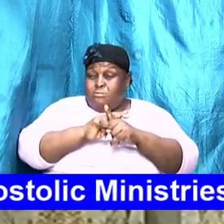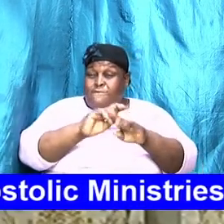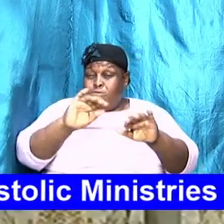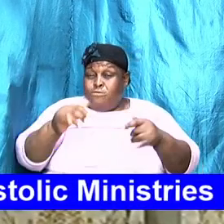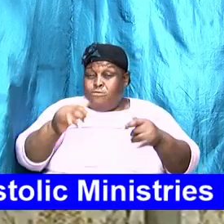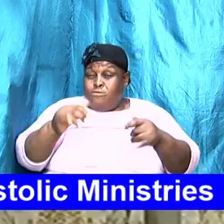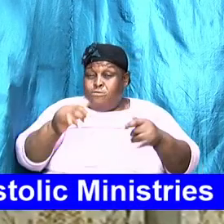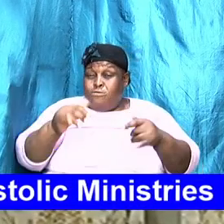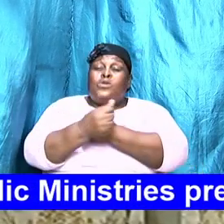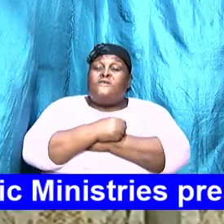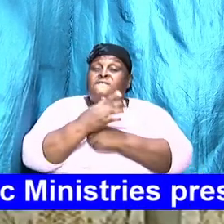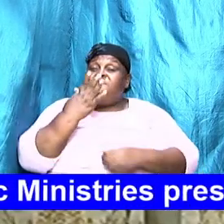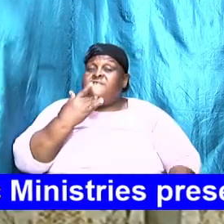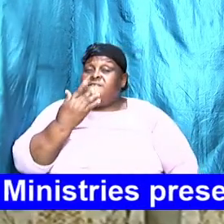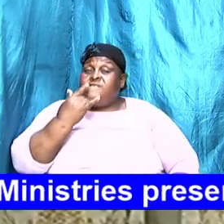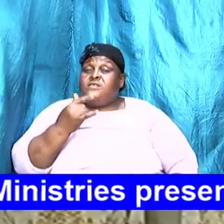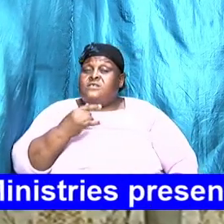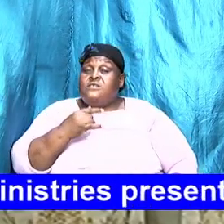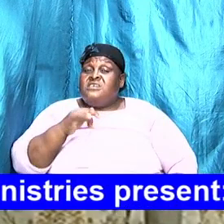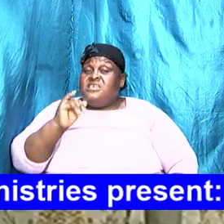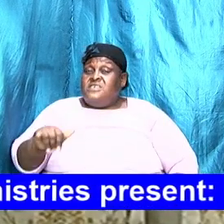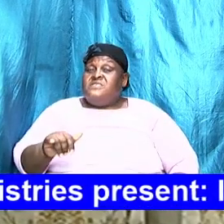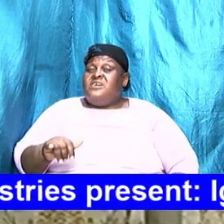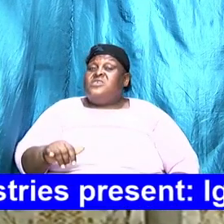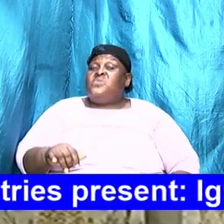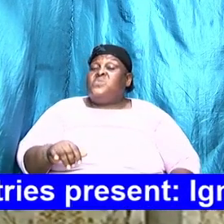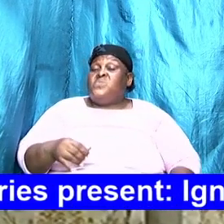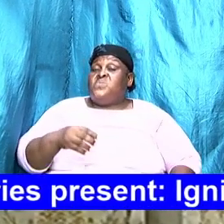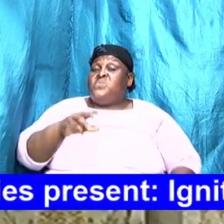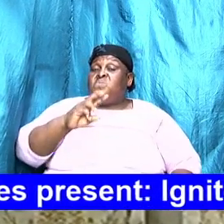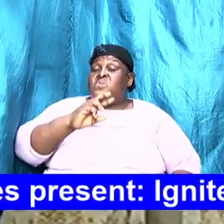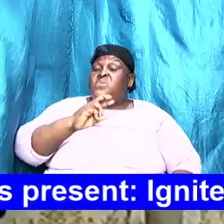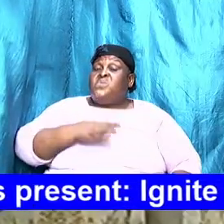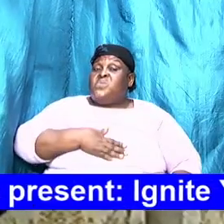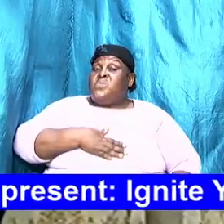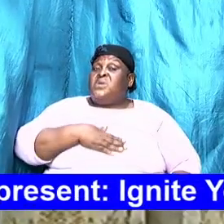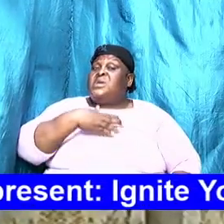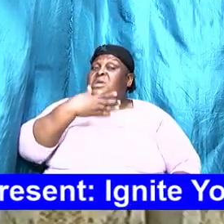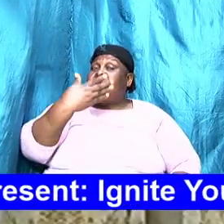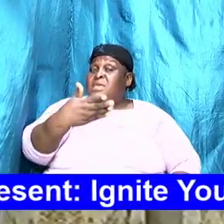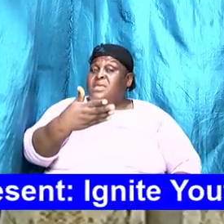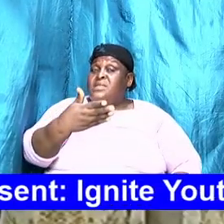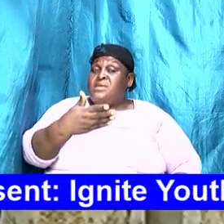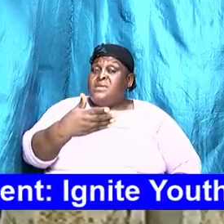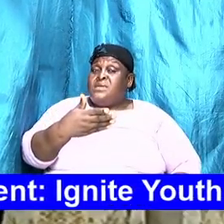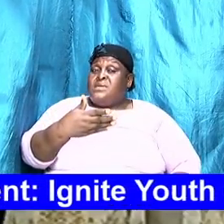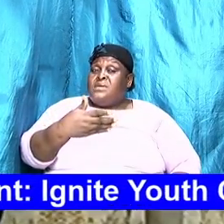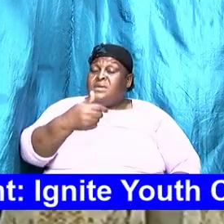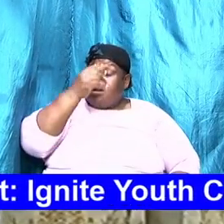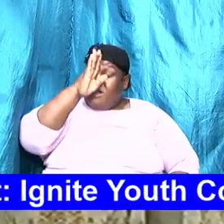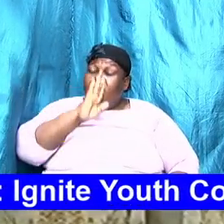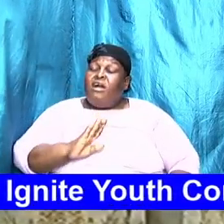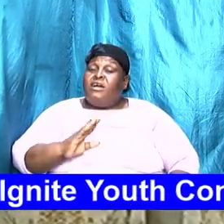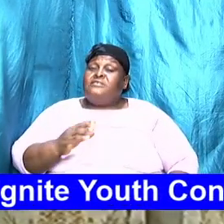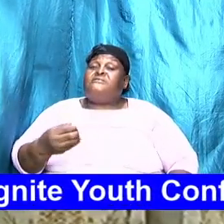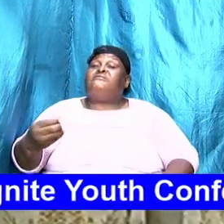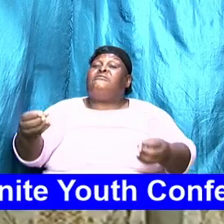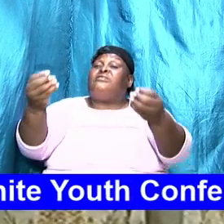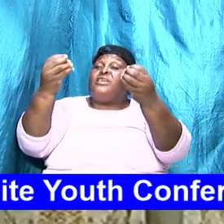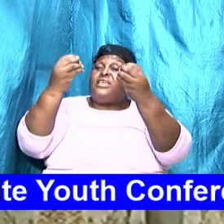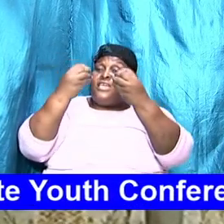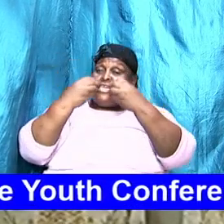are willing to cause our God-given God